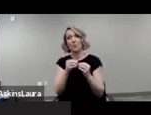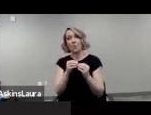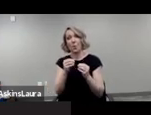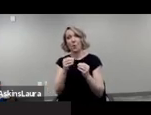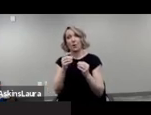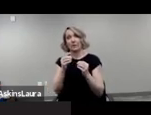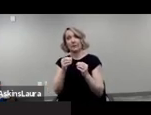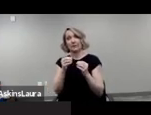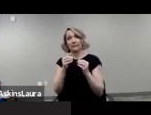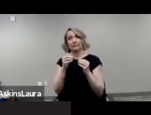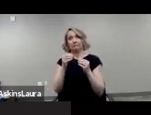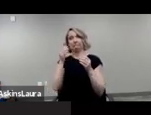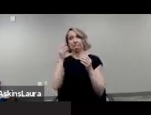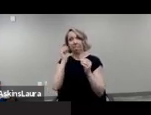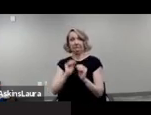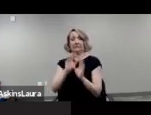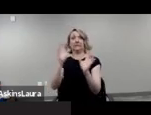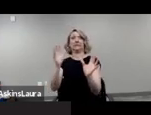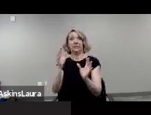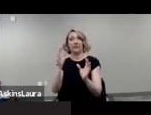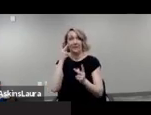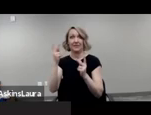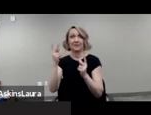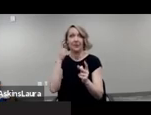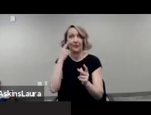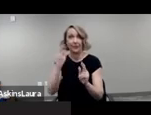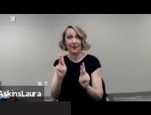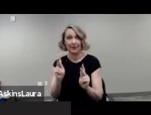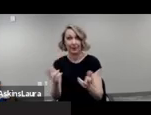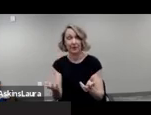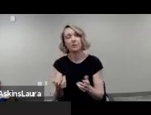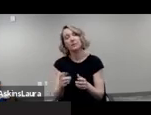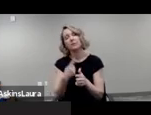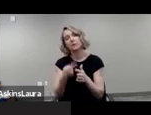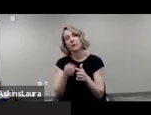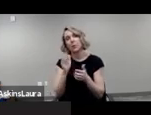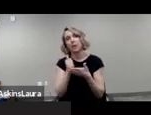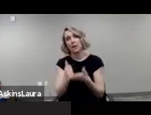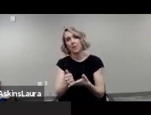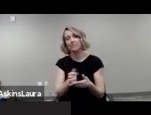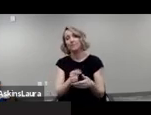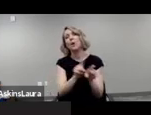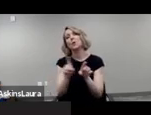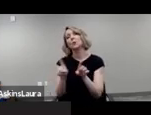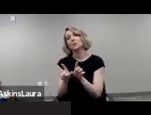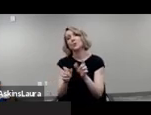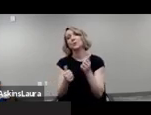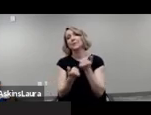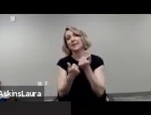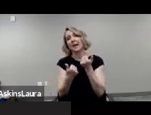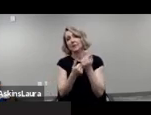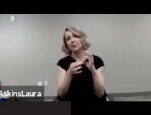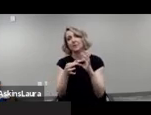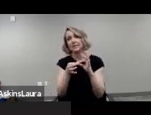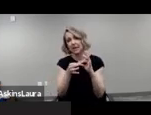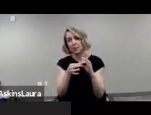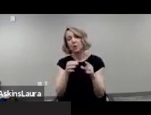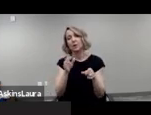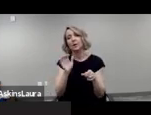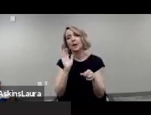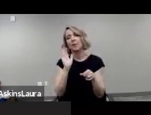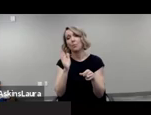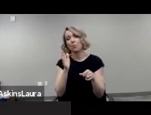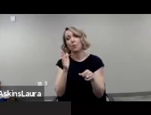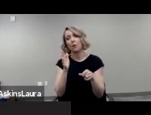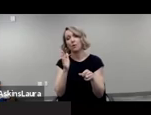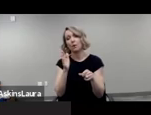and the other resource i want to share also is that cpan which is the census policy advocacy network uh also produced uh